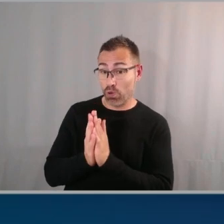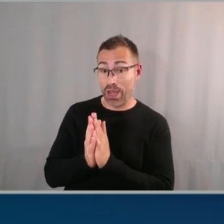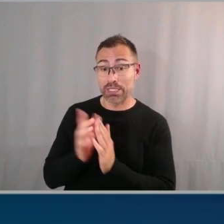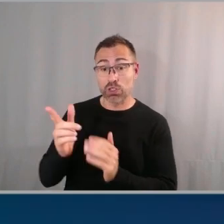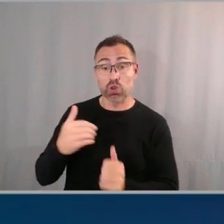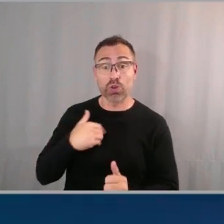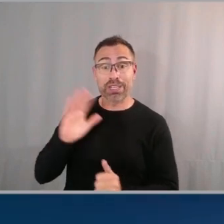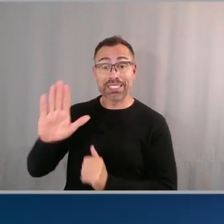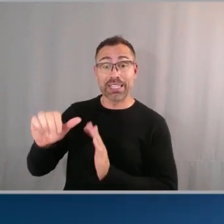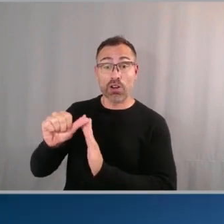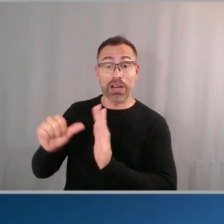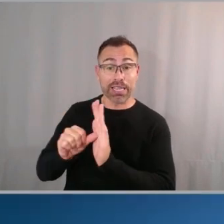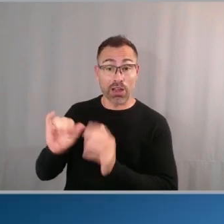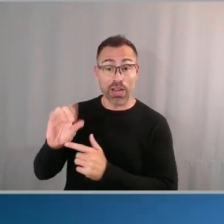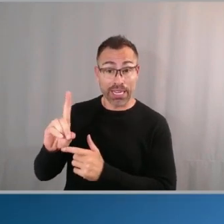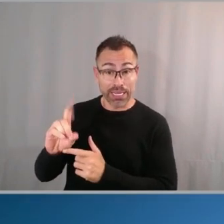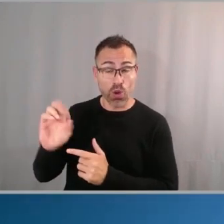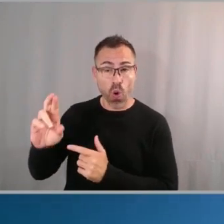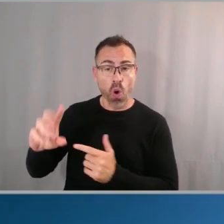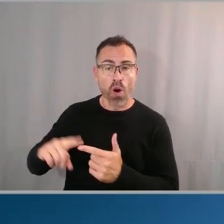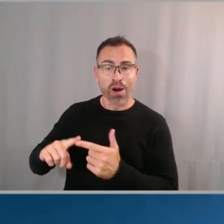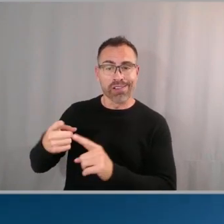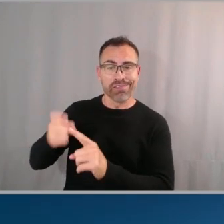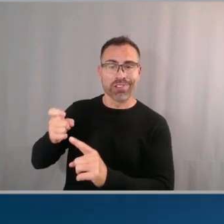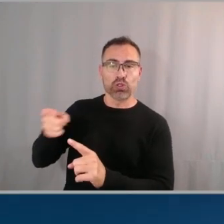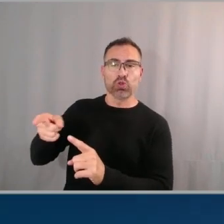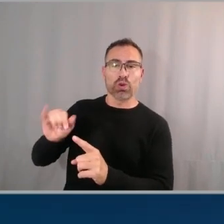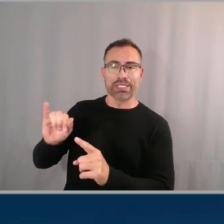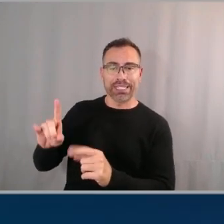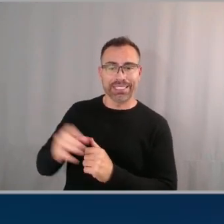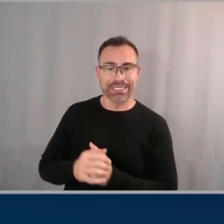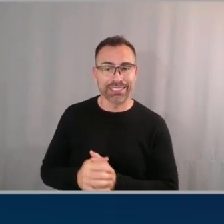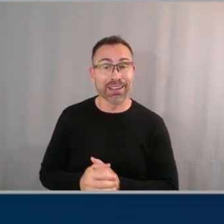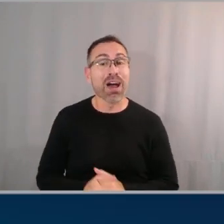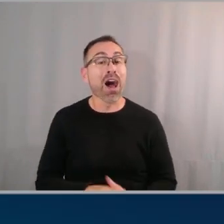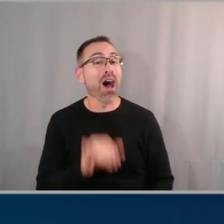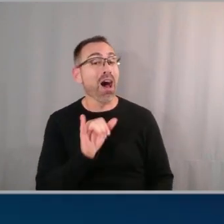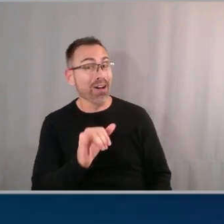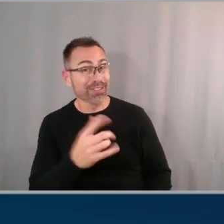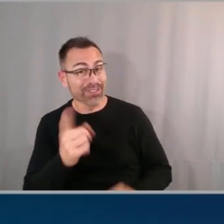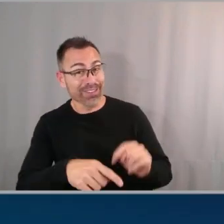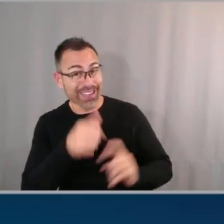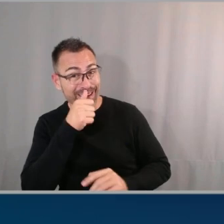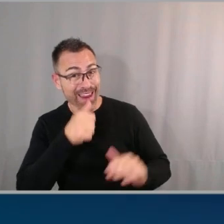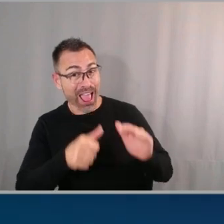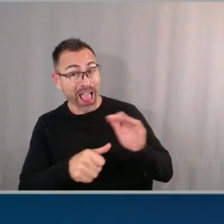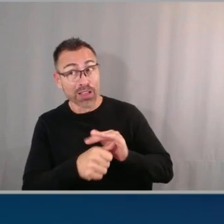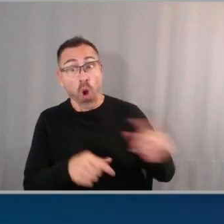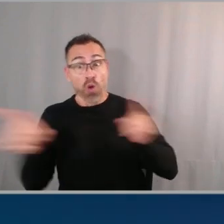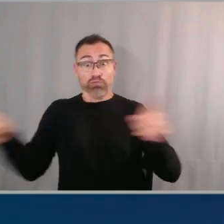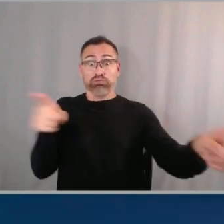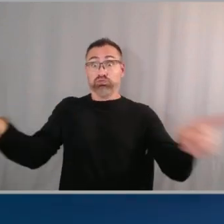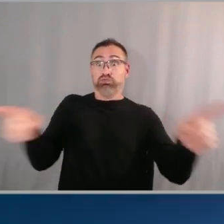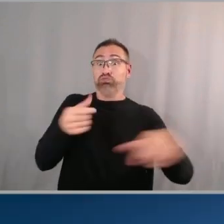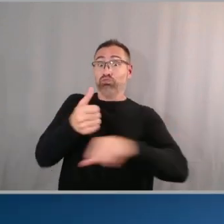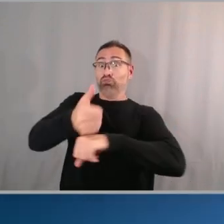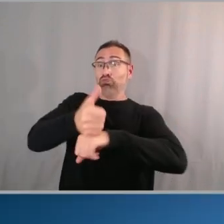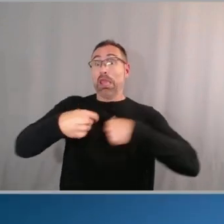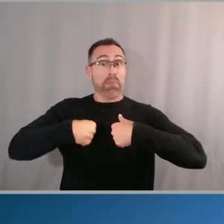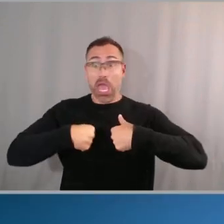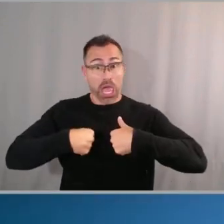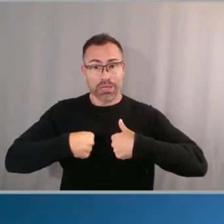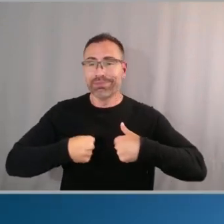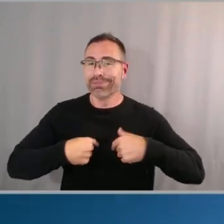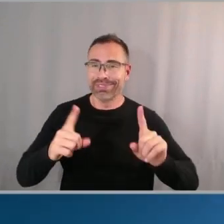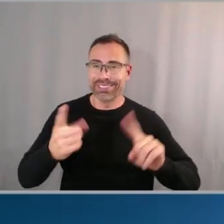source ip that's making the request oh so no more denying hey I didn't make that change it wasn't me that dropped the database or oops sorry I nuked the